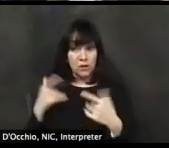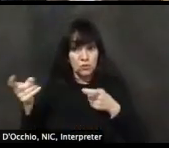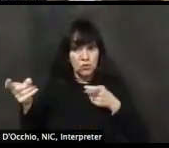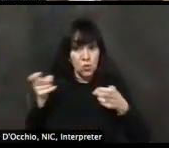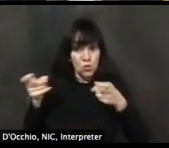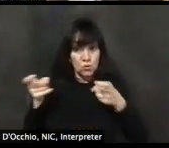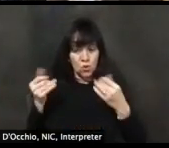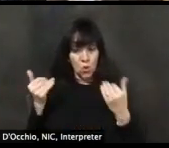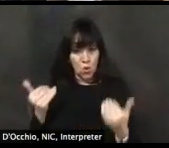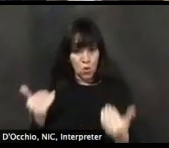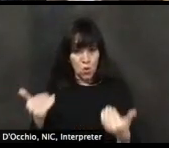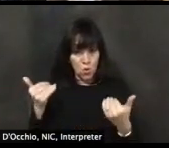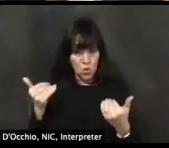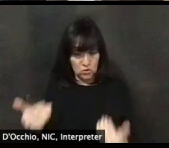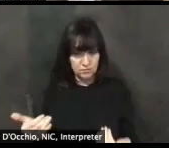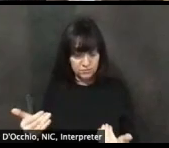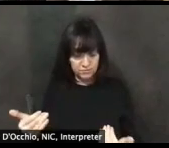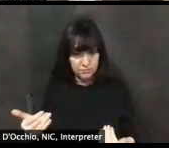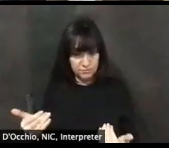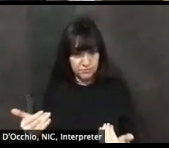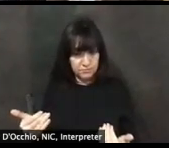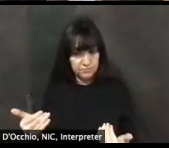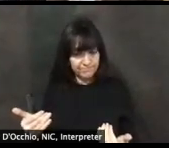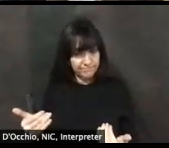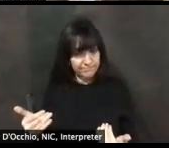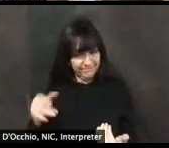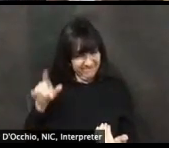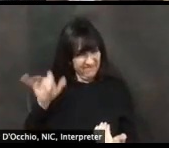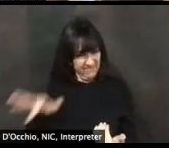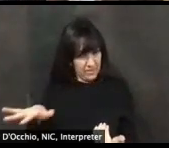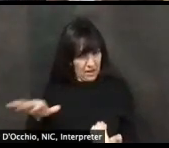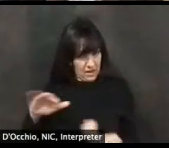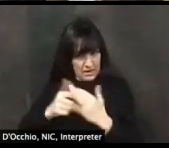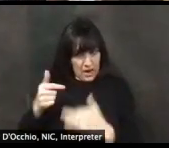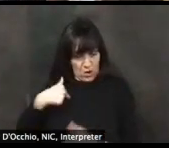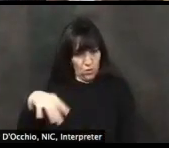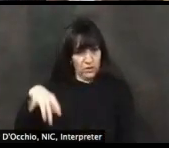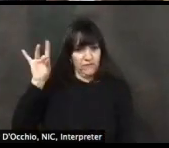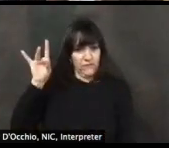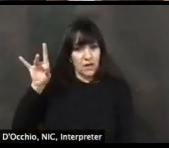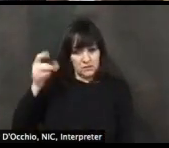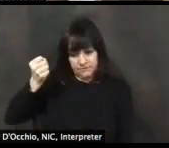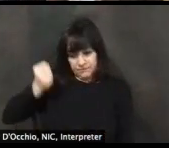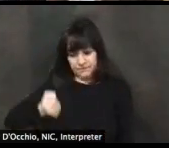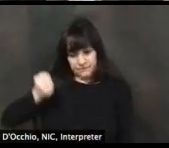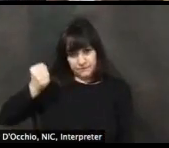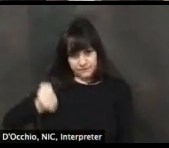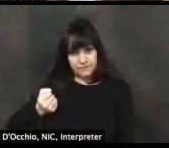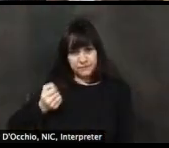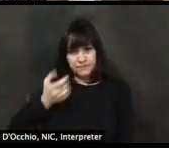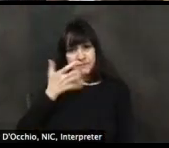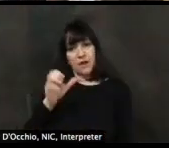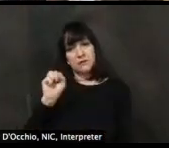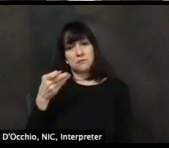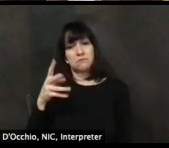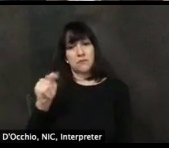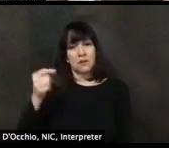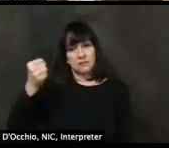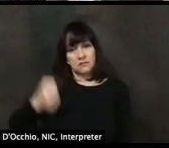one, knowing that we're dealing with a hotspot in Sussex and we're really ramping up testing, um, that we would see,